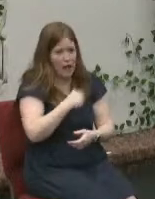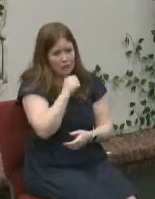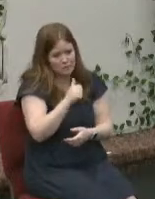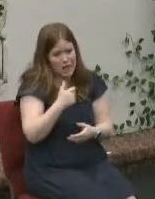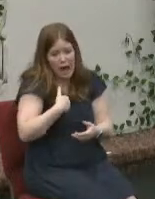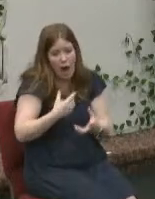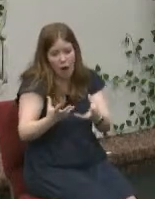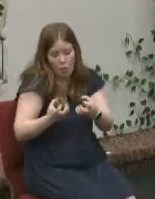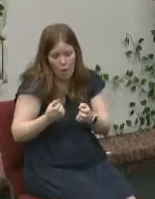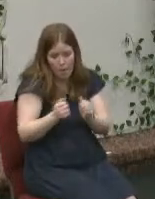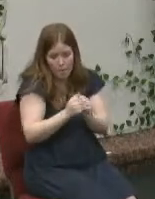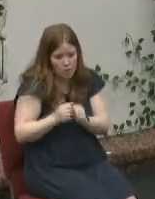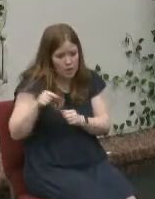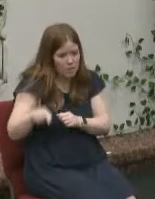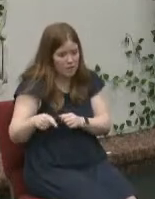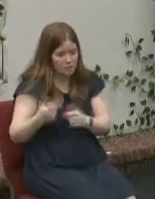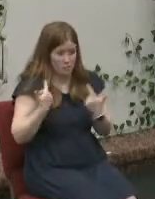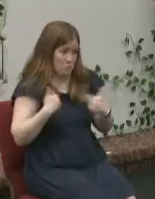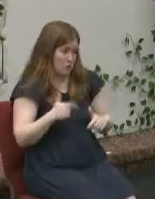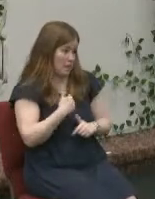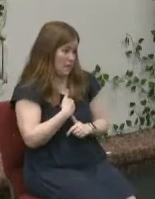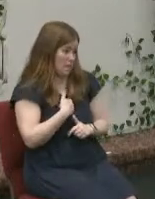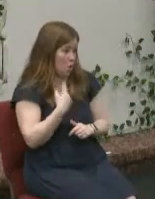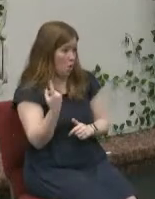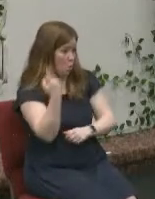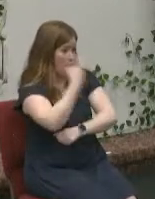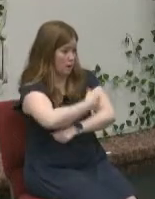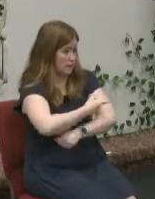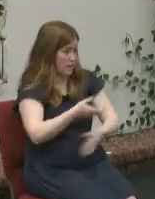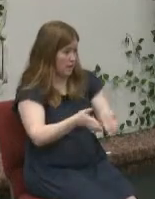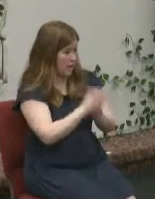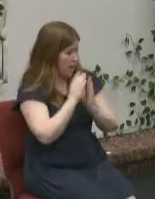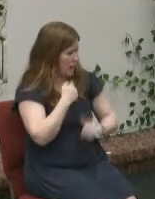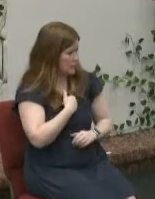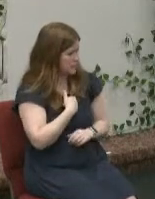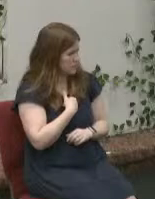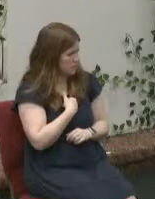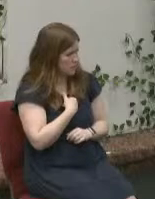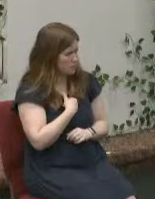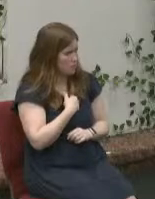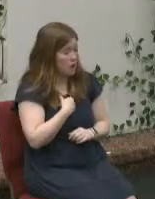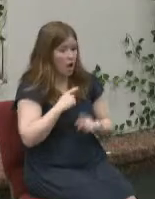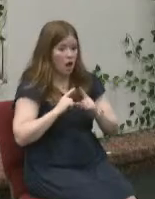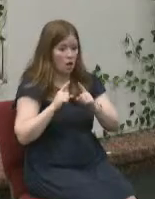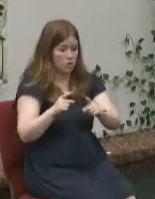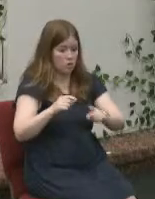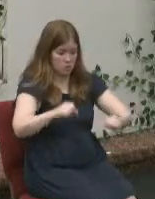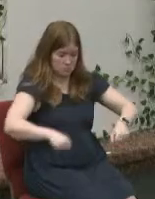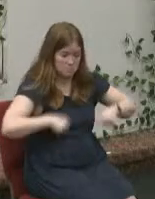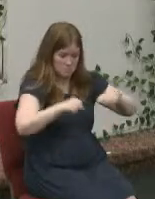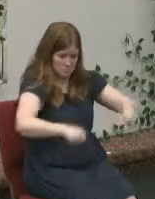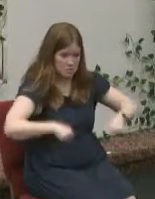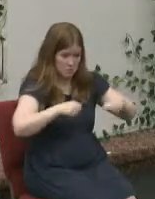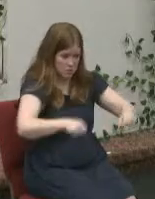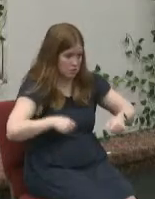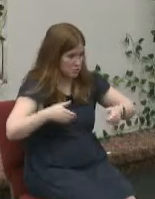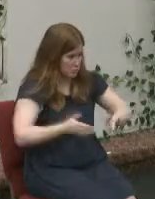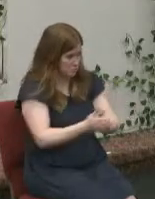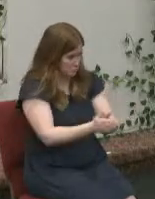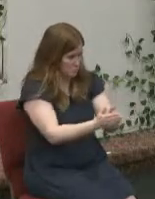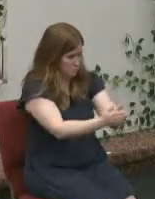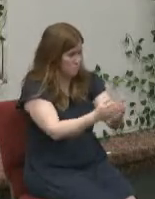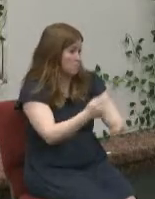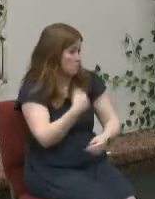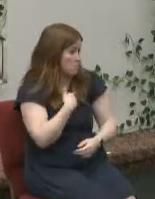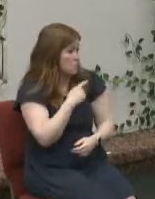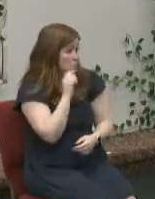with them when they let me one day they asked me if i would go down and canoe with them down the river in our town i said